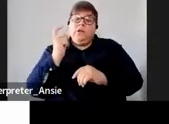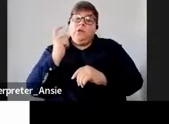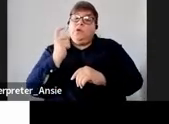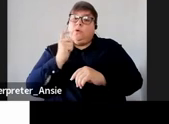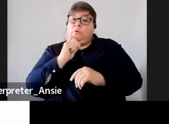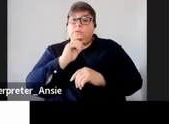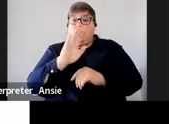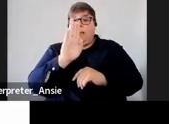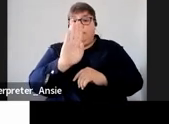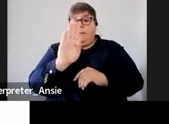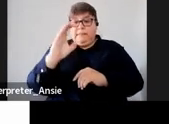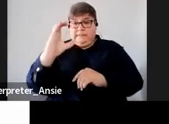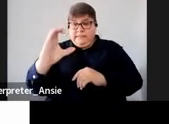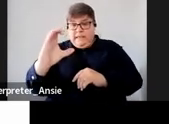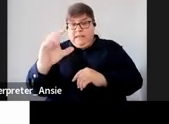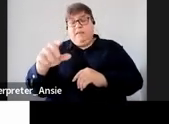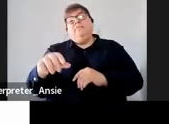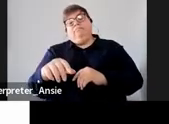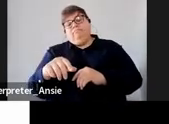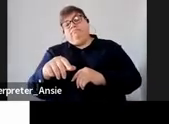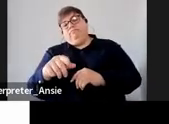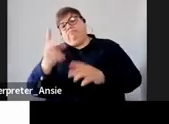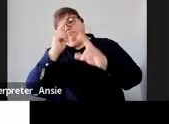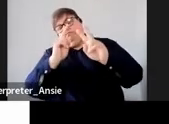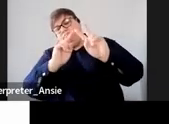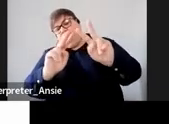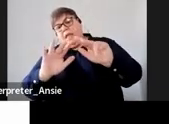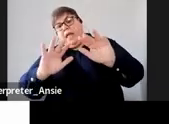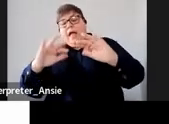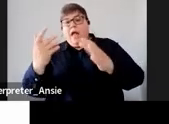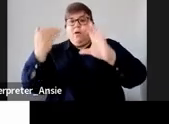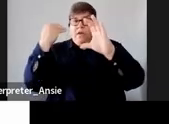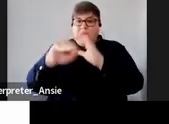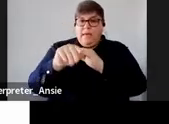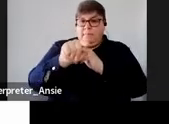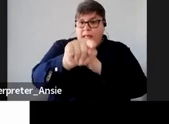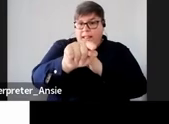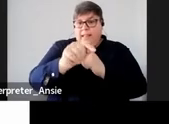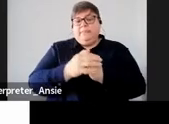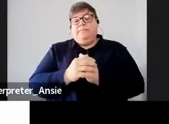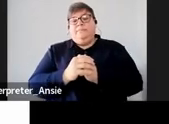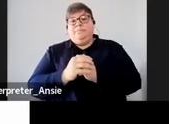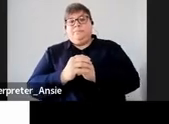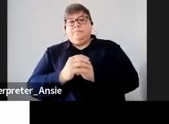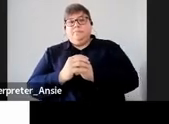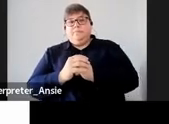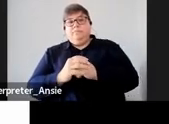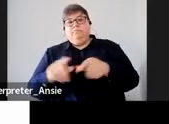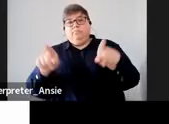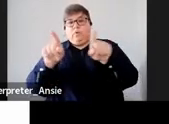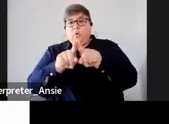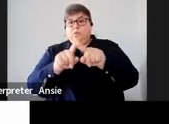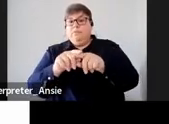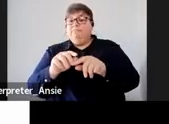.gov dot za for all other taxpayers you can use the contact us email address and then also on the SAGE